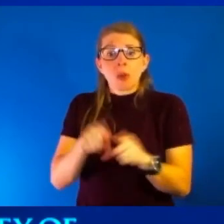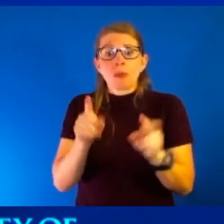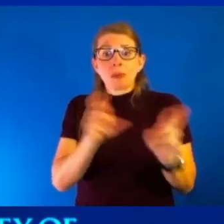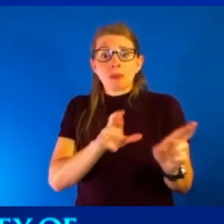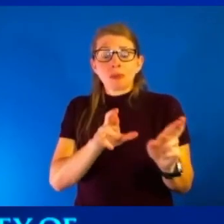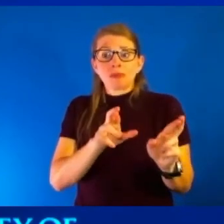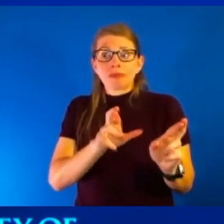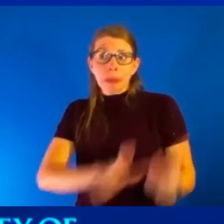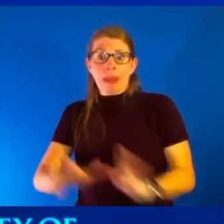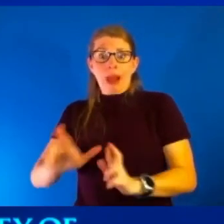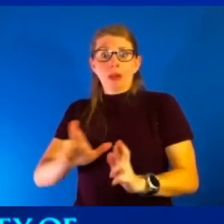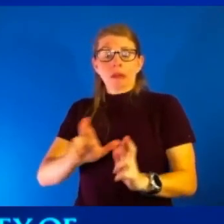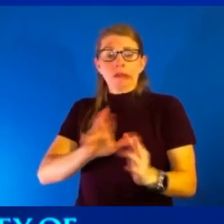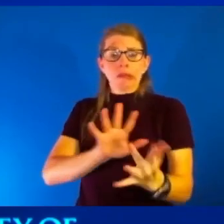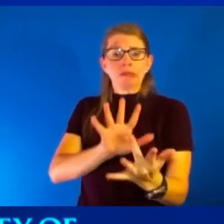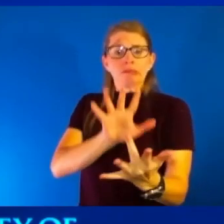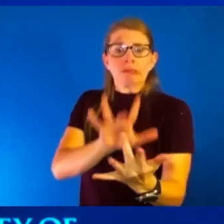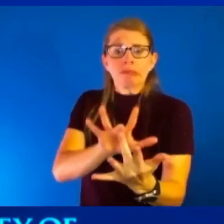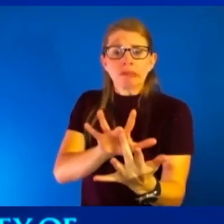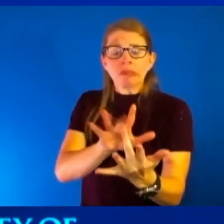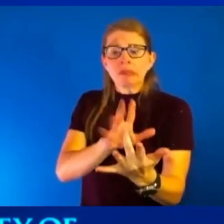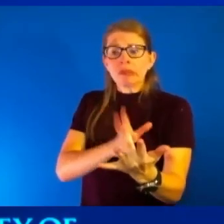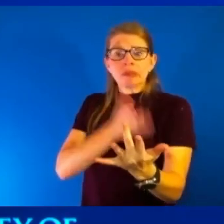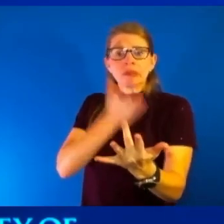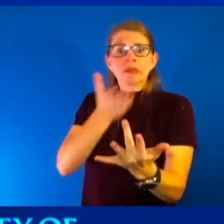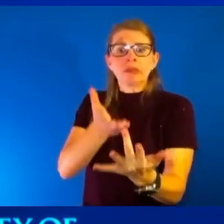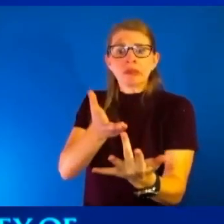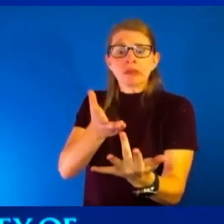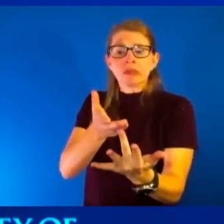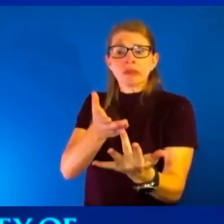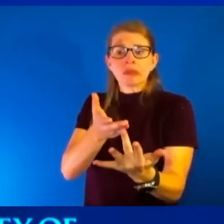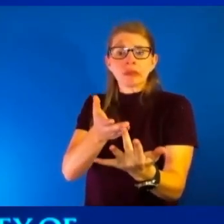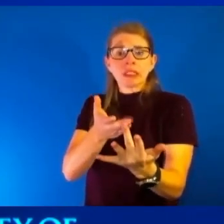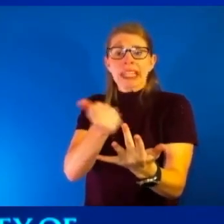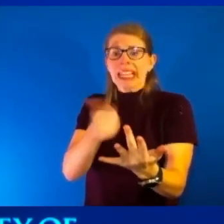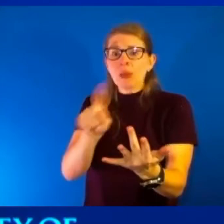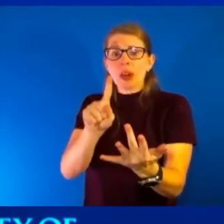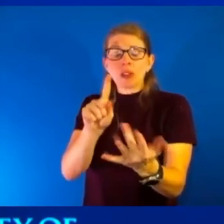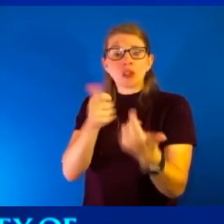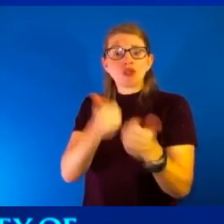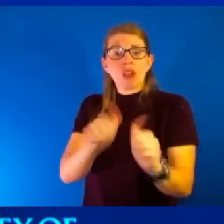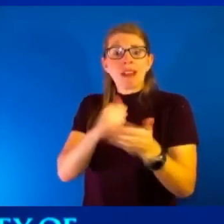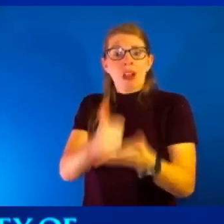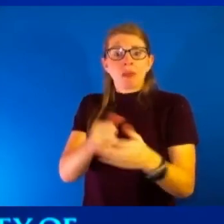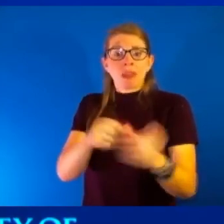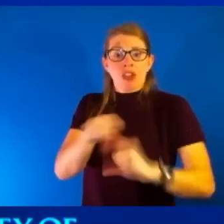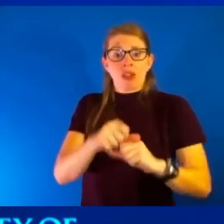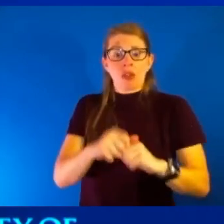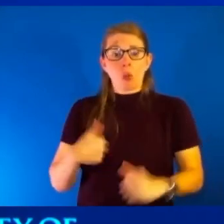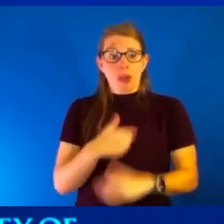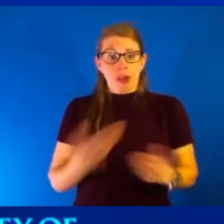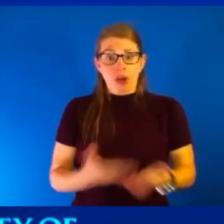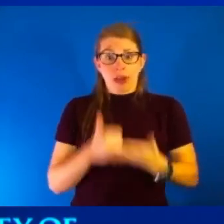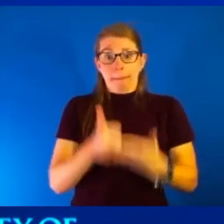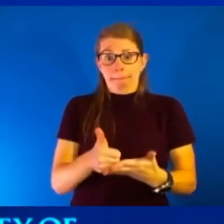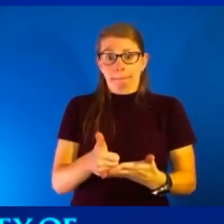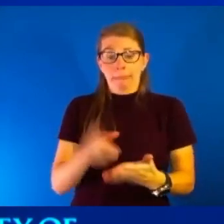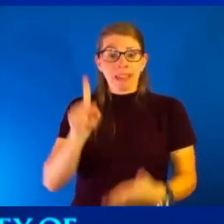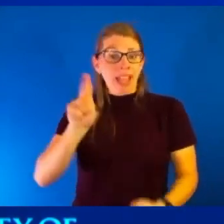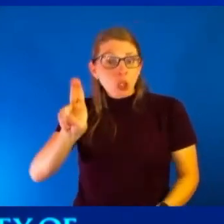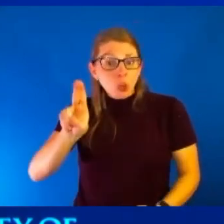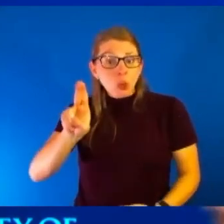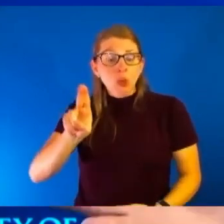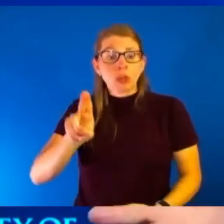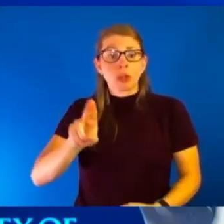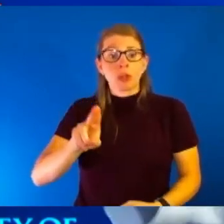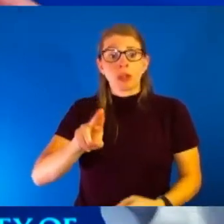any aisle, any distance and any gulf to try and help each other. We're here to help. KU, from all your